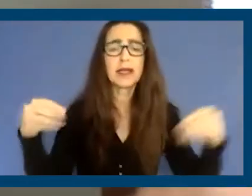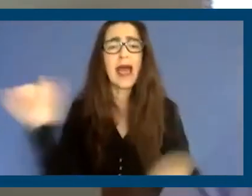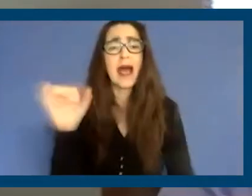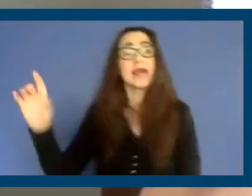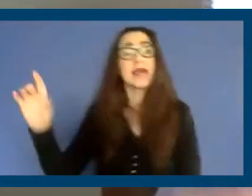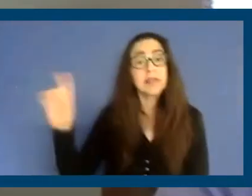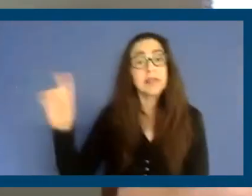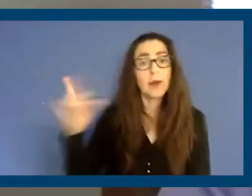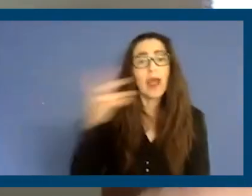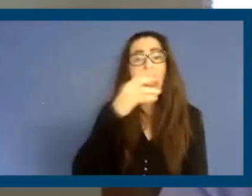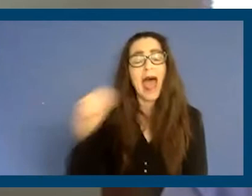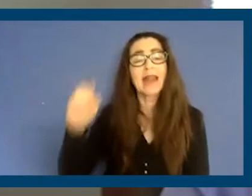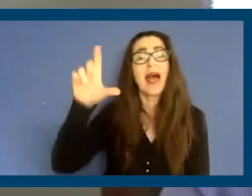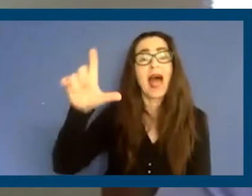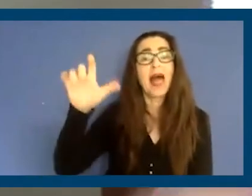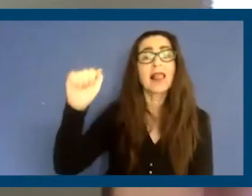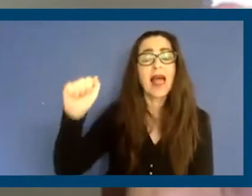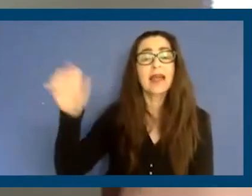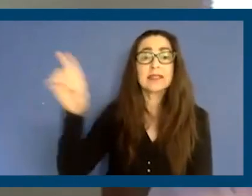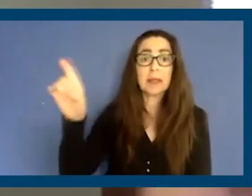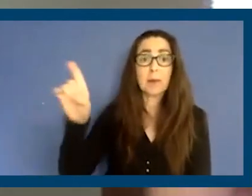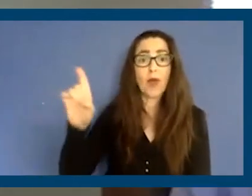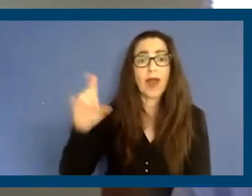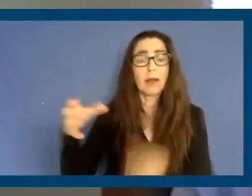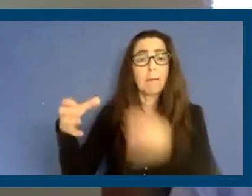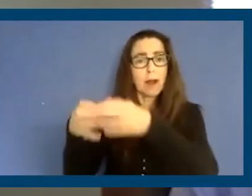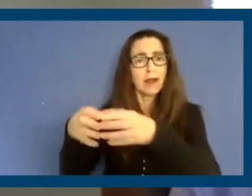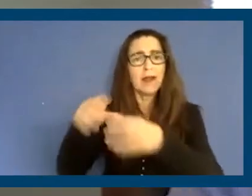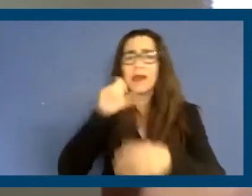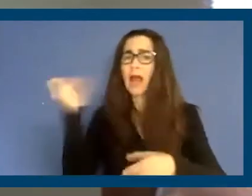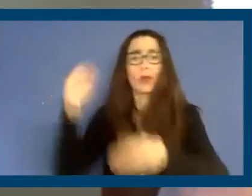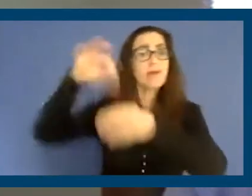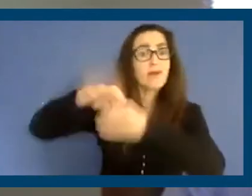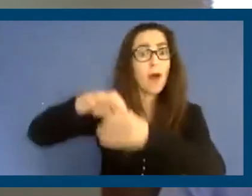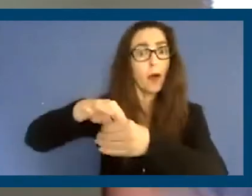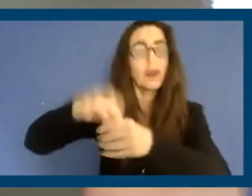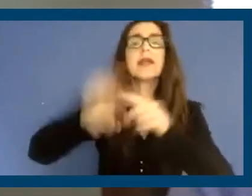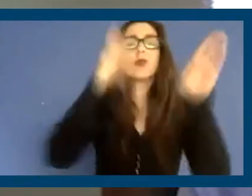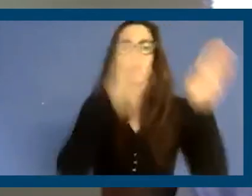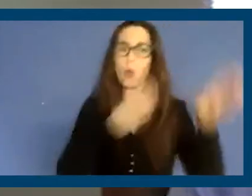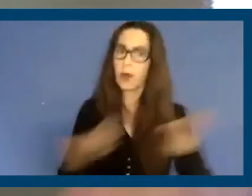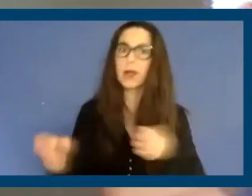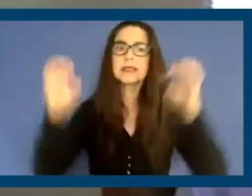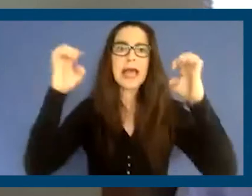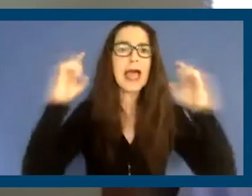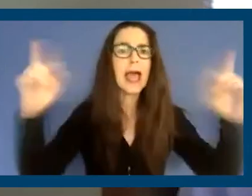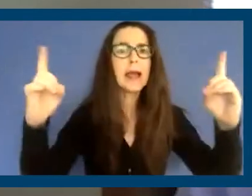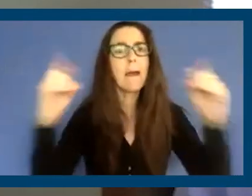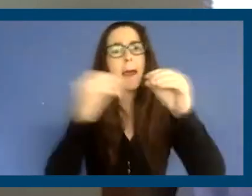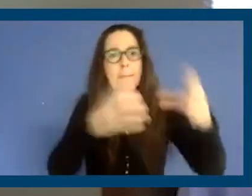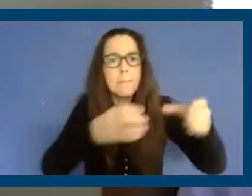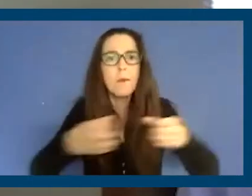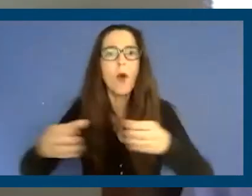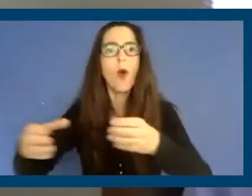part of the LA County Democratic Party, we shouldn't just vote for it, but we need to organize, educate, and mobilize